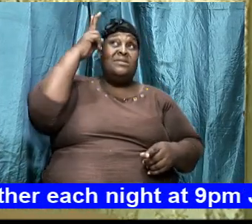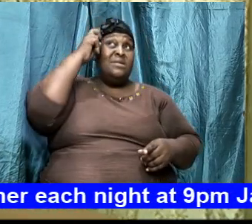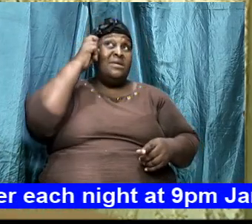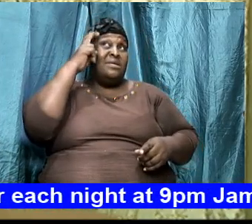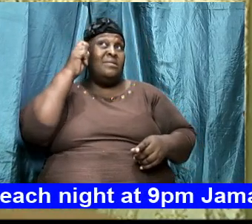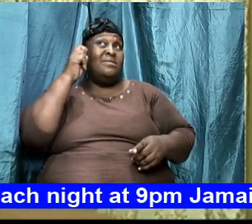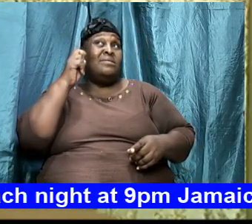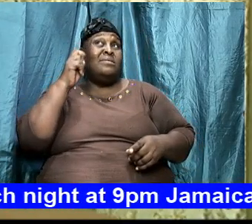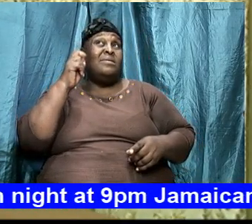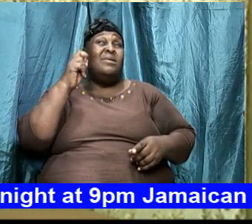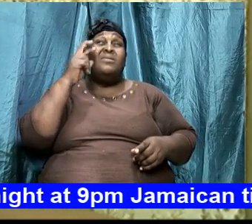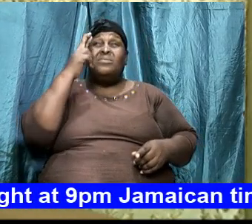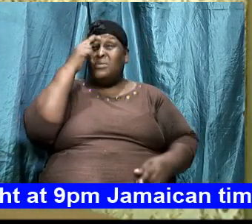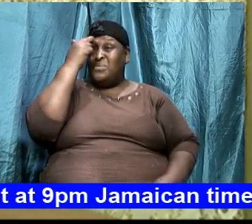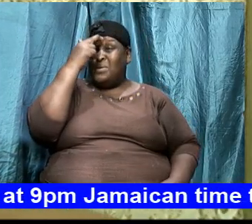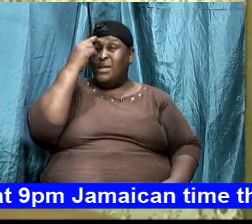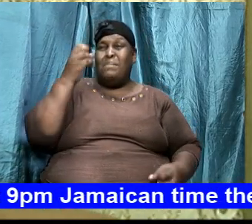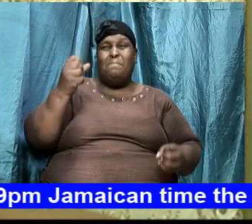whole lot of things